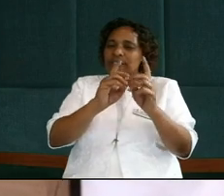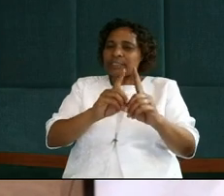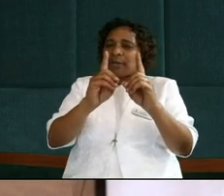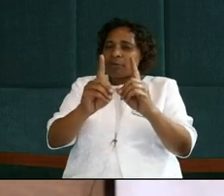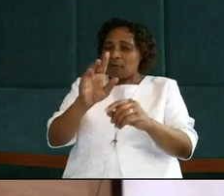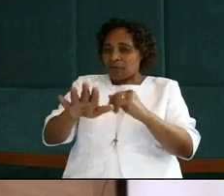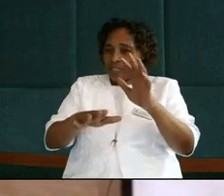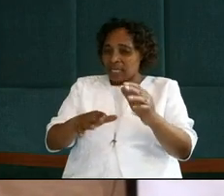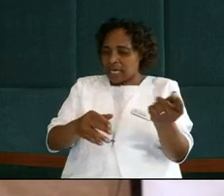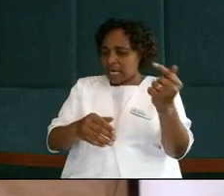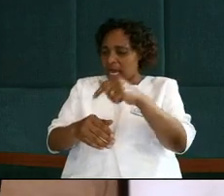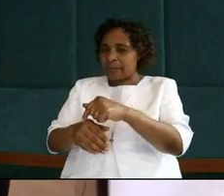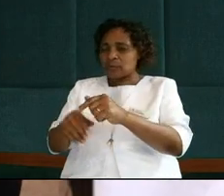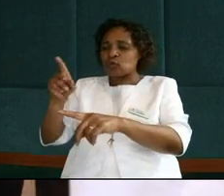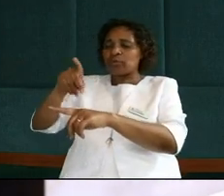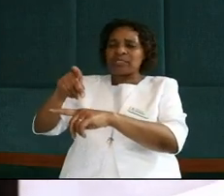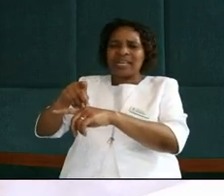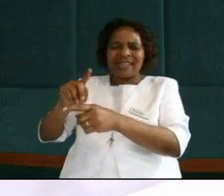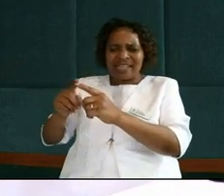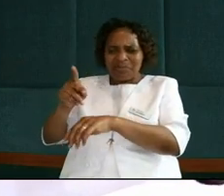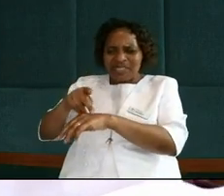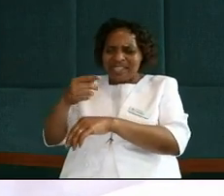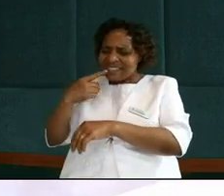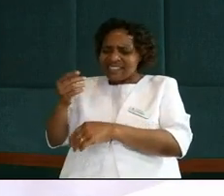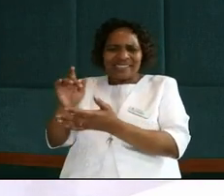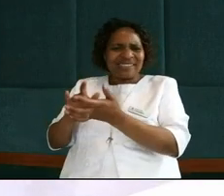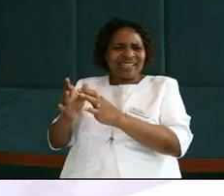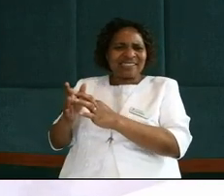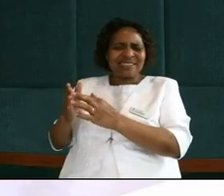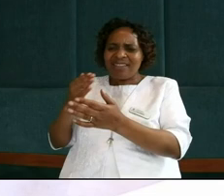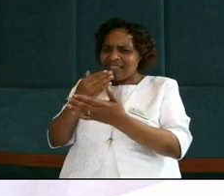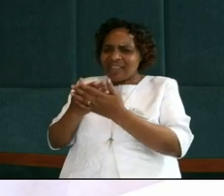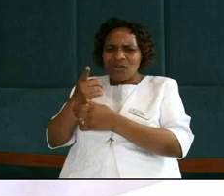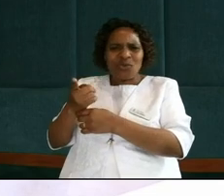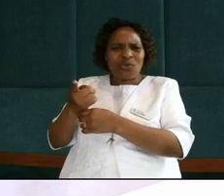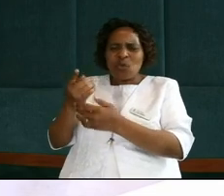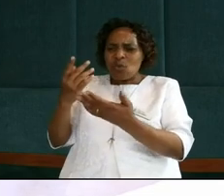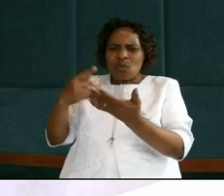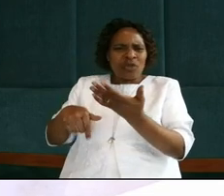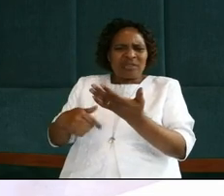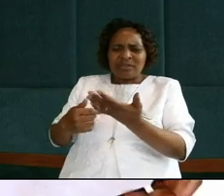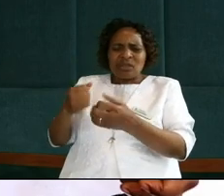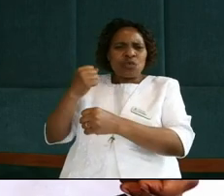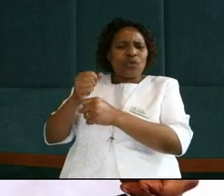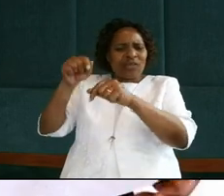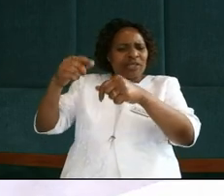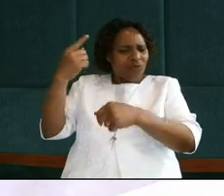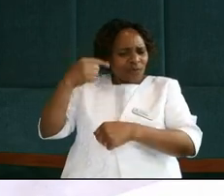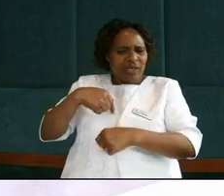he comes to Peter, Peter tells Jesus, Thank you, sir. You can't do this to me.